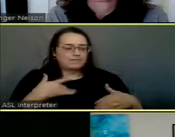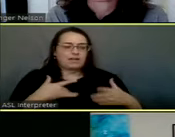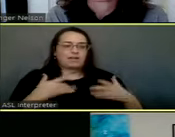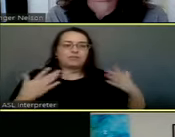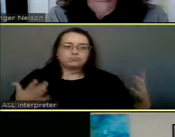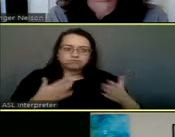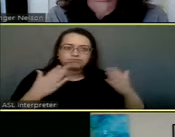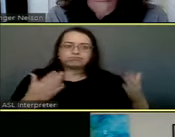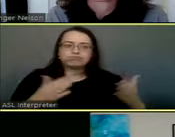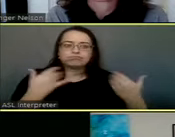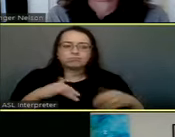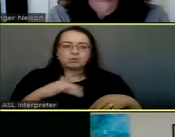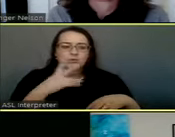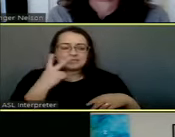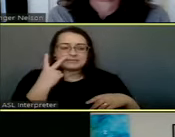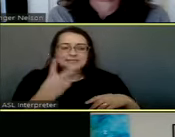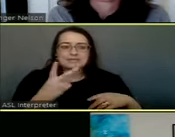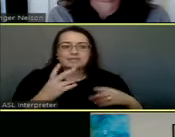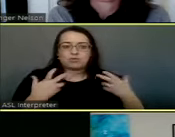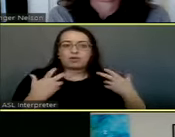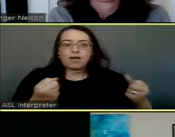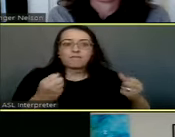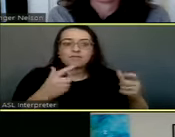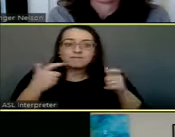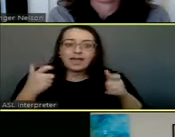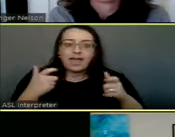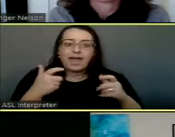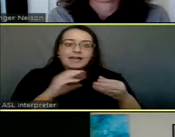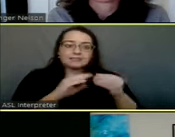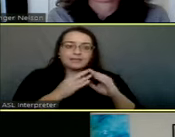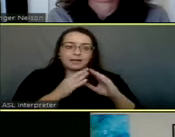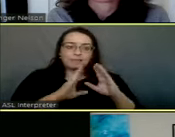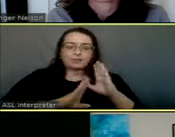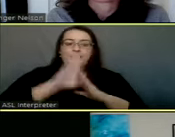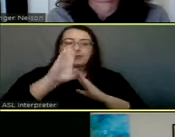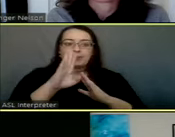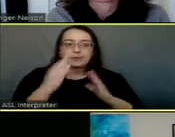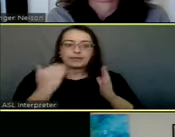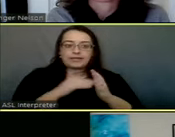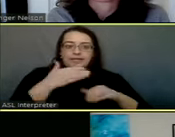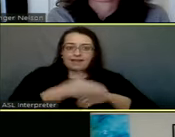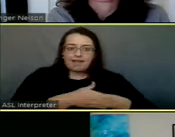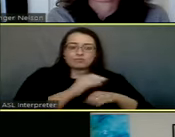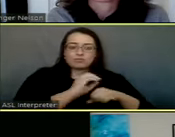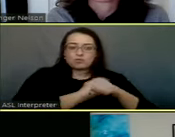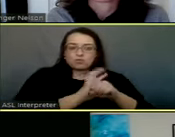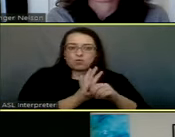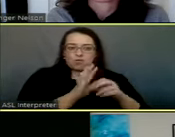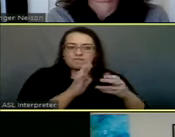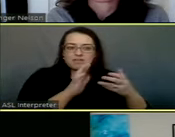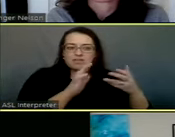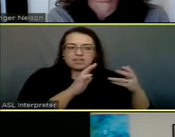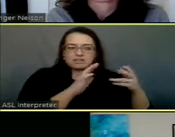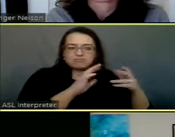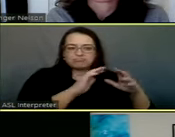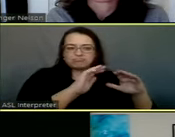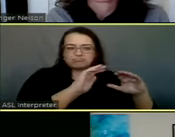we had rebounded so quickly and how some of our numbers came back up. And it was